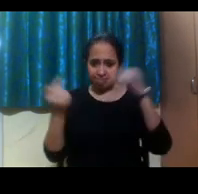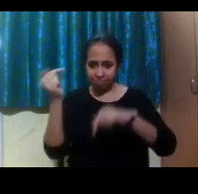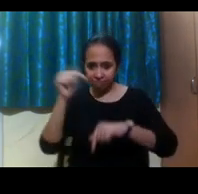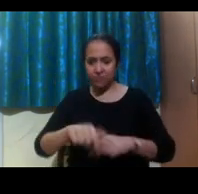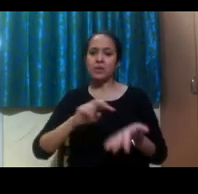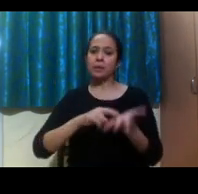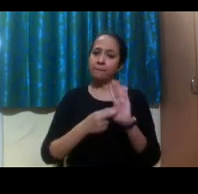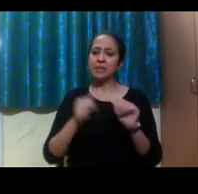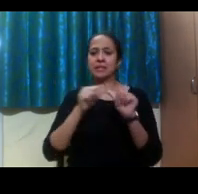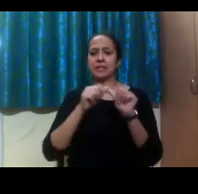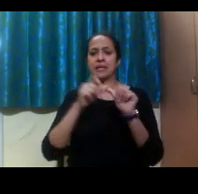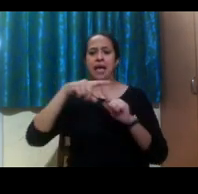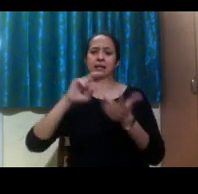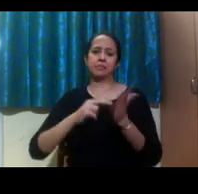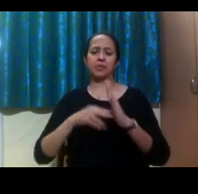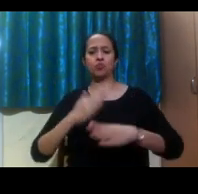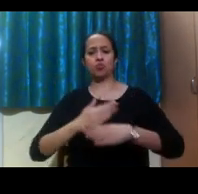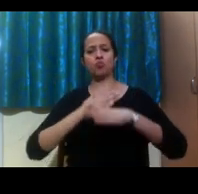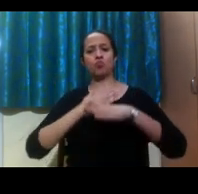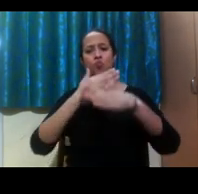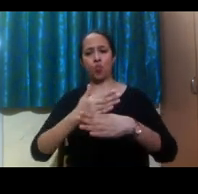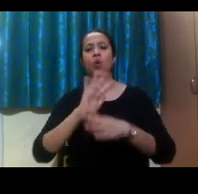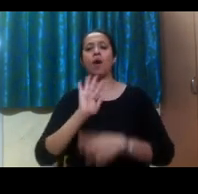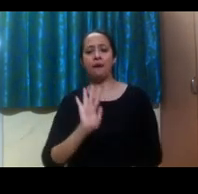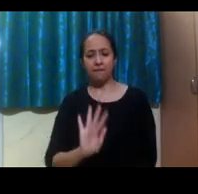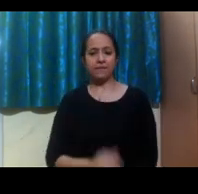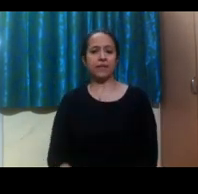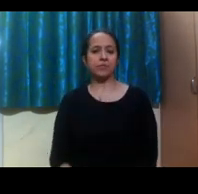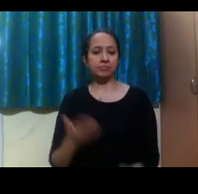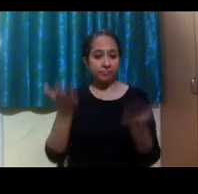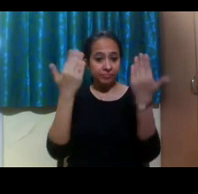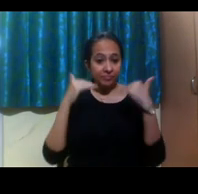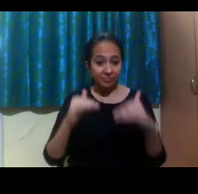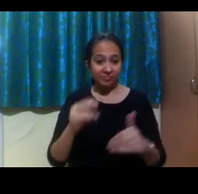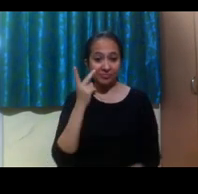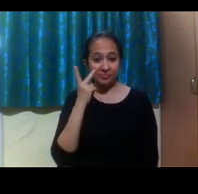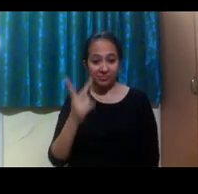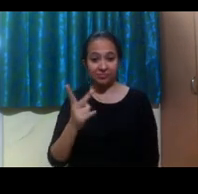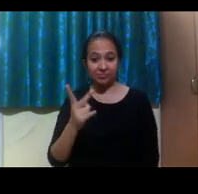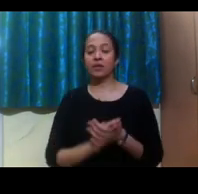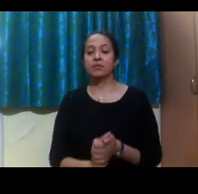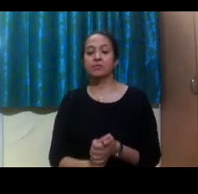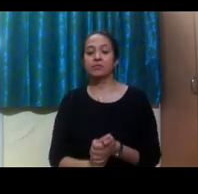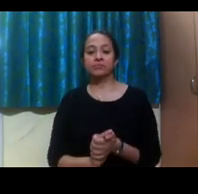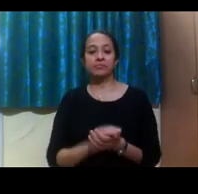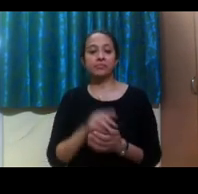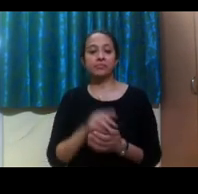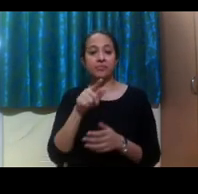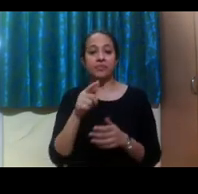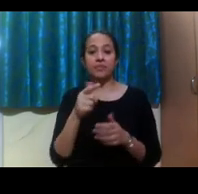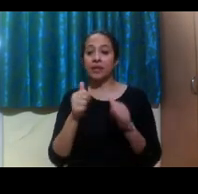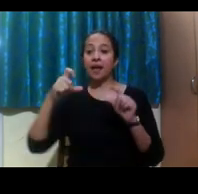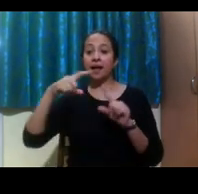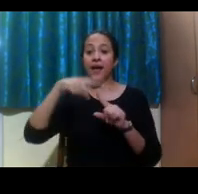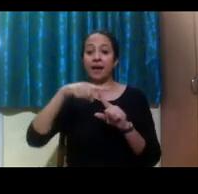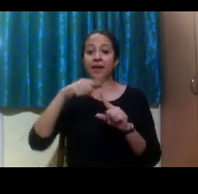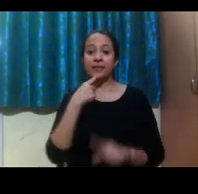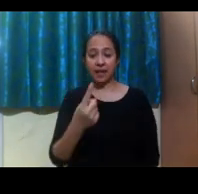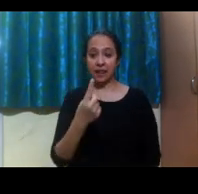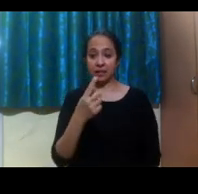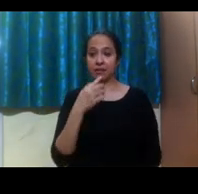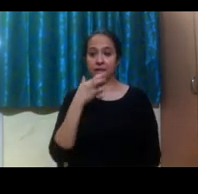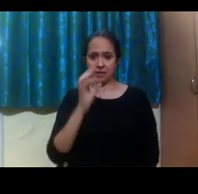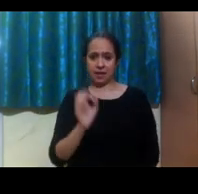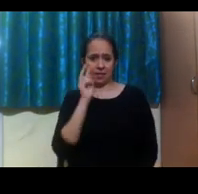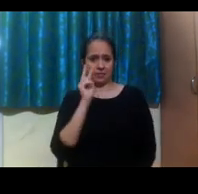Briefly wanted to mention another law, Section 504 of the Rehabilitation Act, what you will see really in